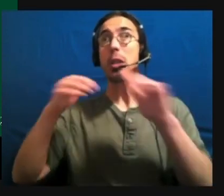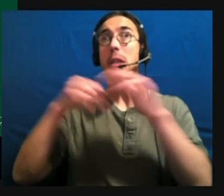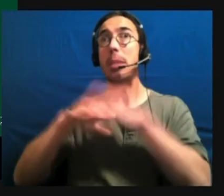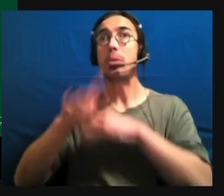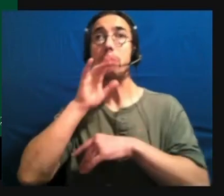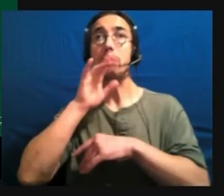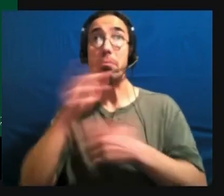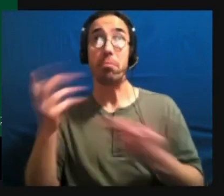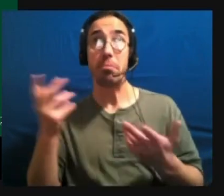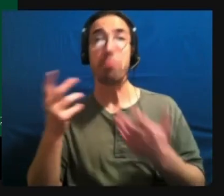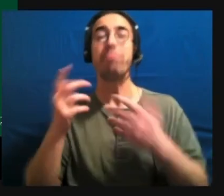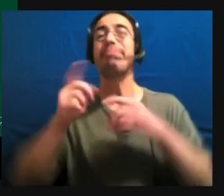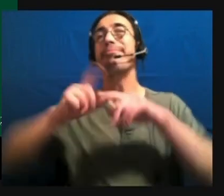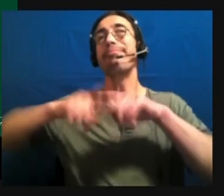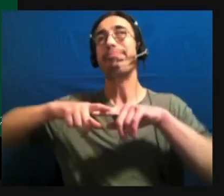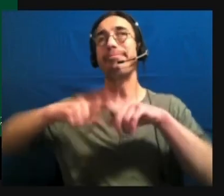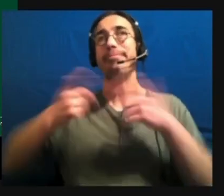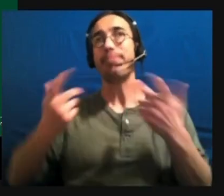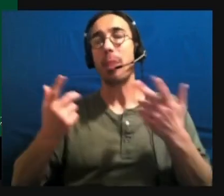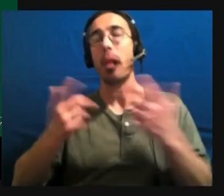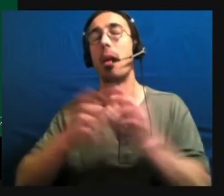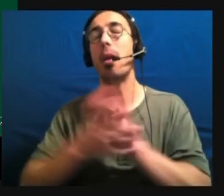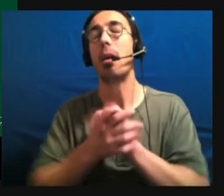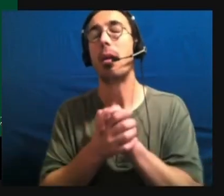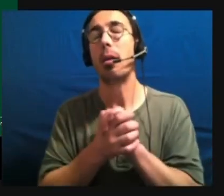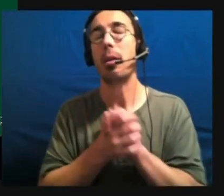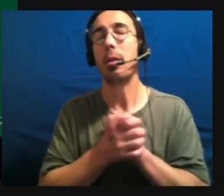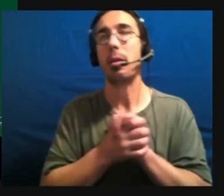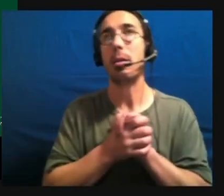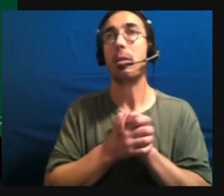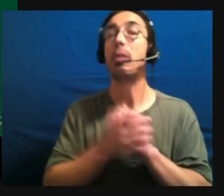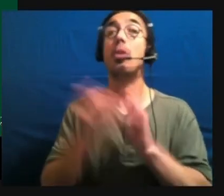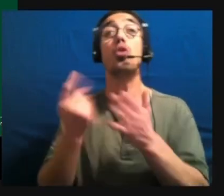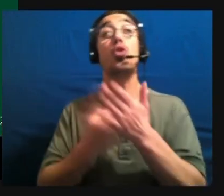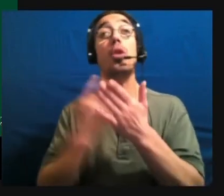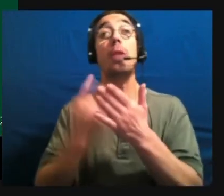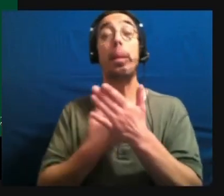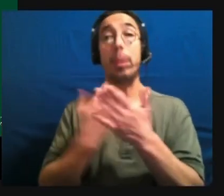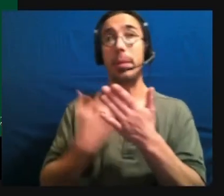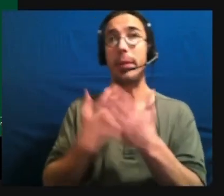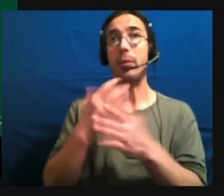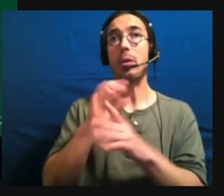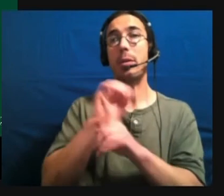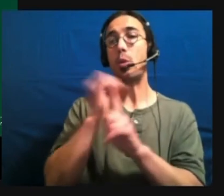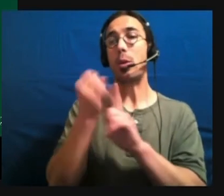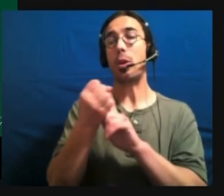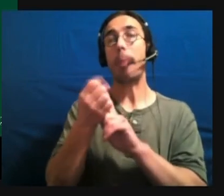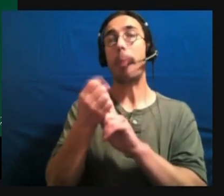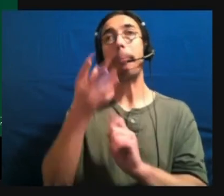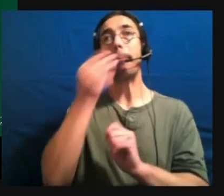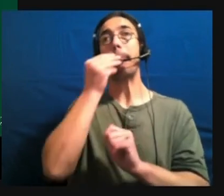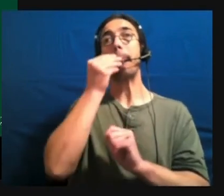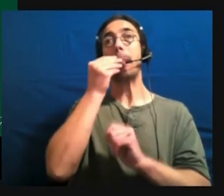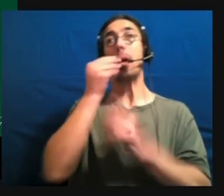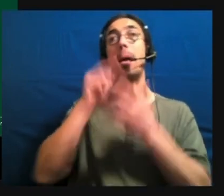to speech. So they might have, um, situational mutism where in one